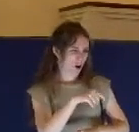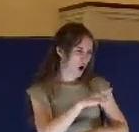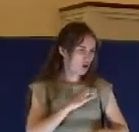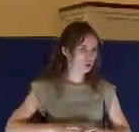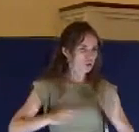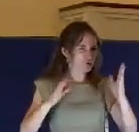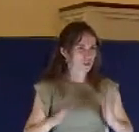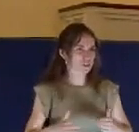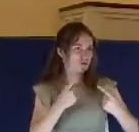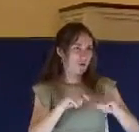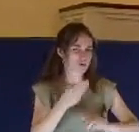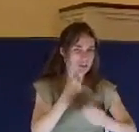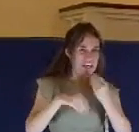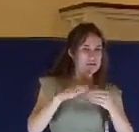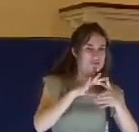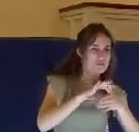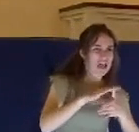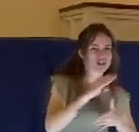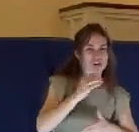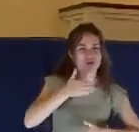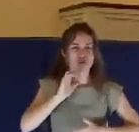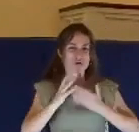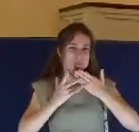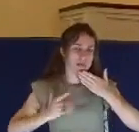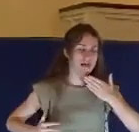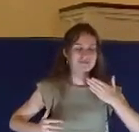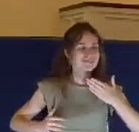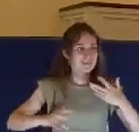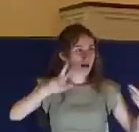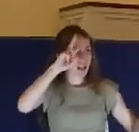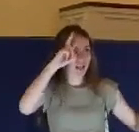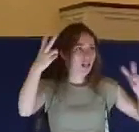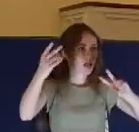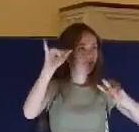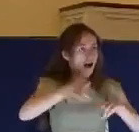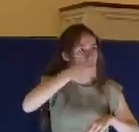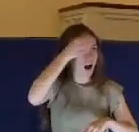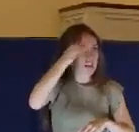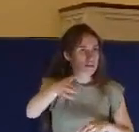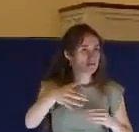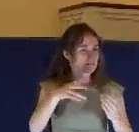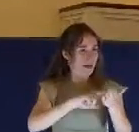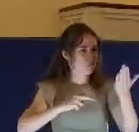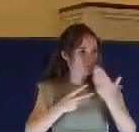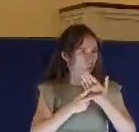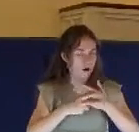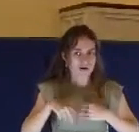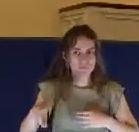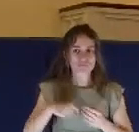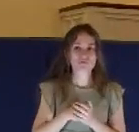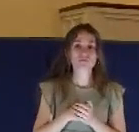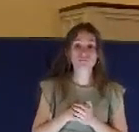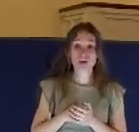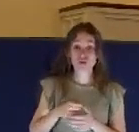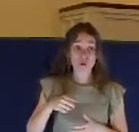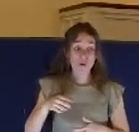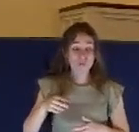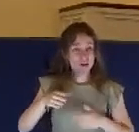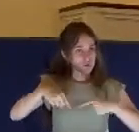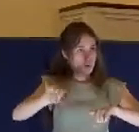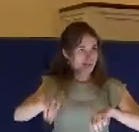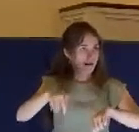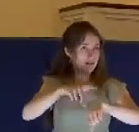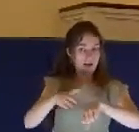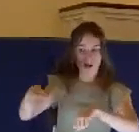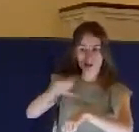persecuted. Some were killed. They had their things taken from them. They were going through unjust suffering. And Peter wrote